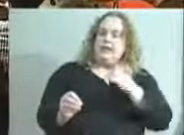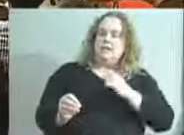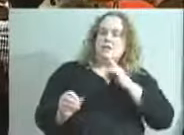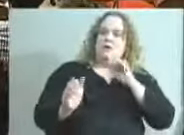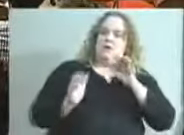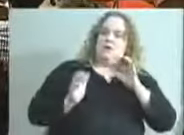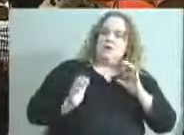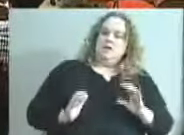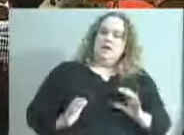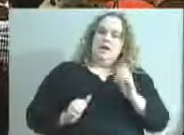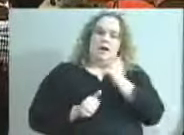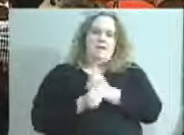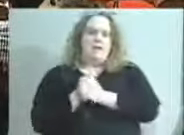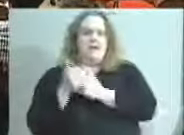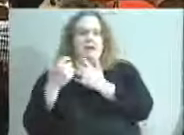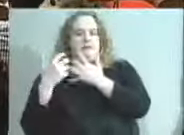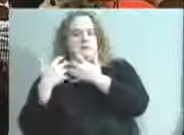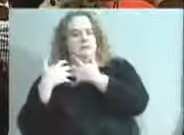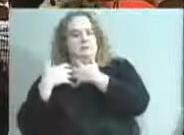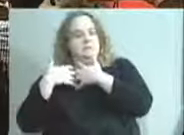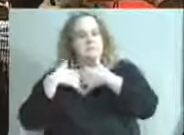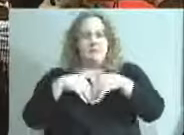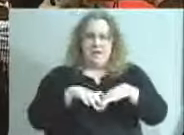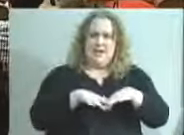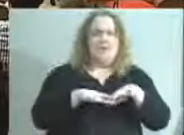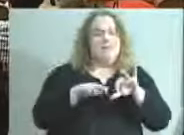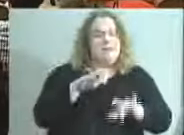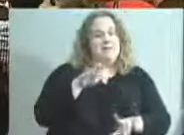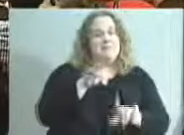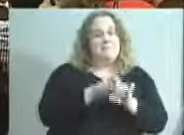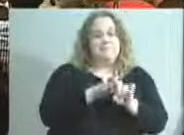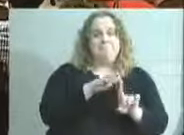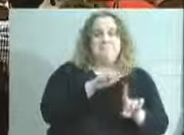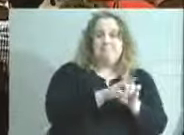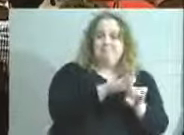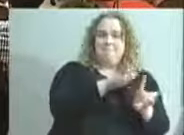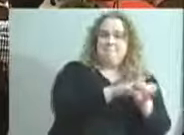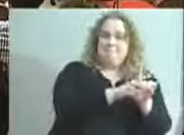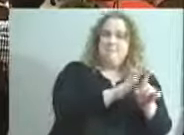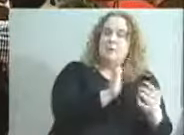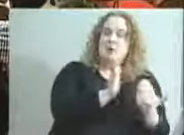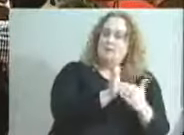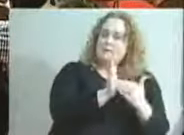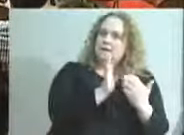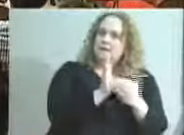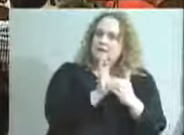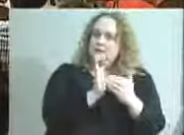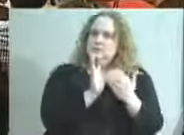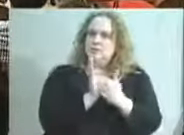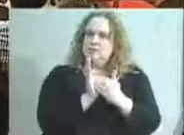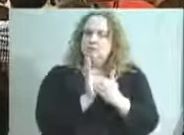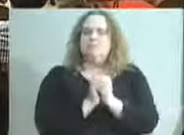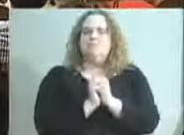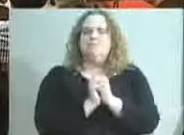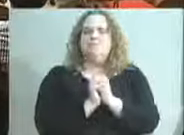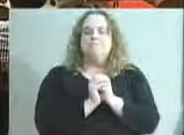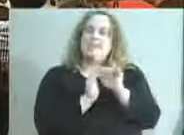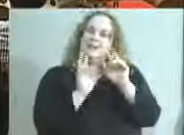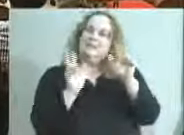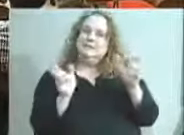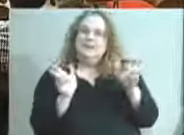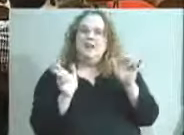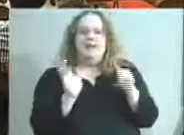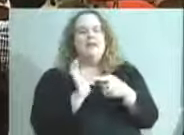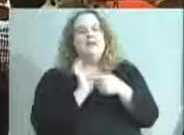coherent processes. That came up a lot in the consultations that you guys did. And I think it is